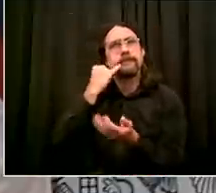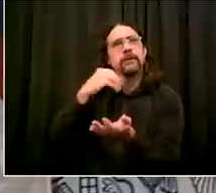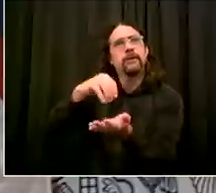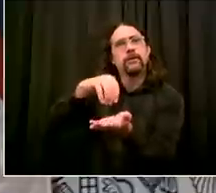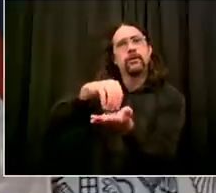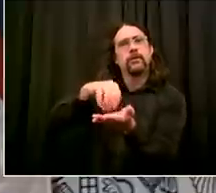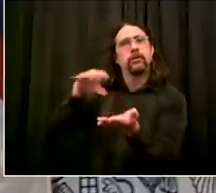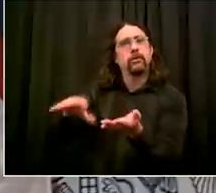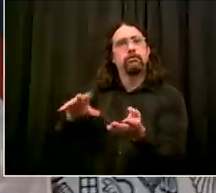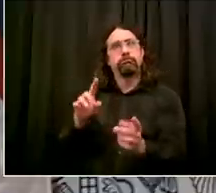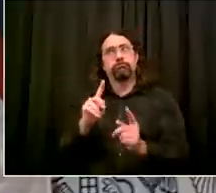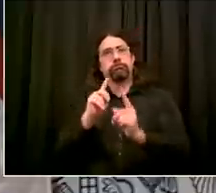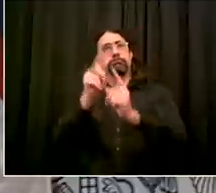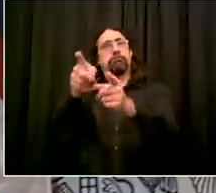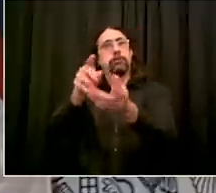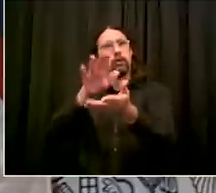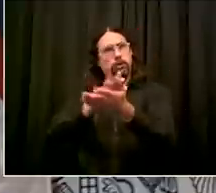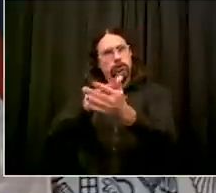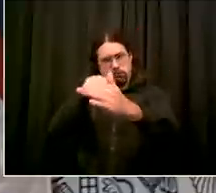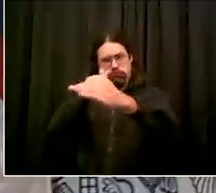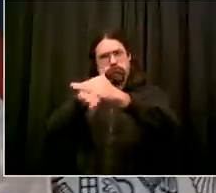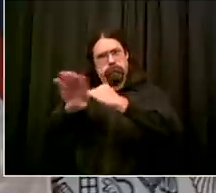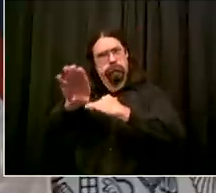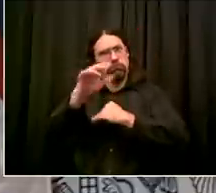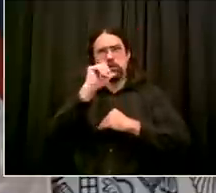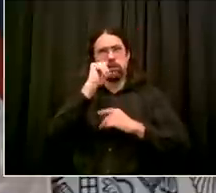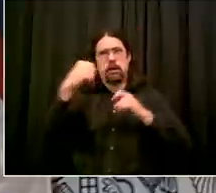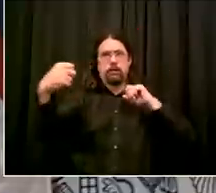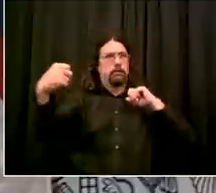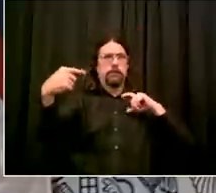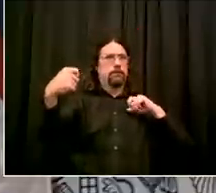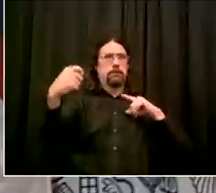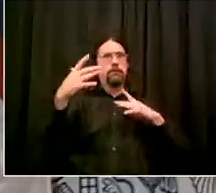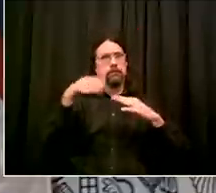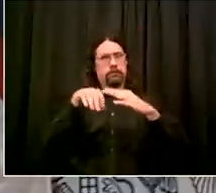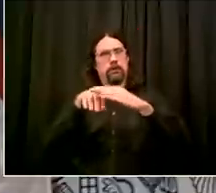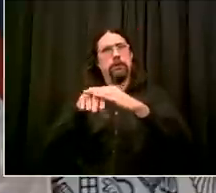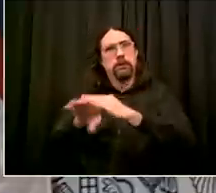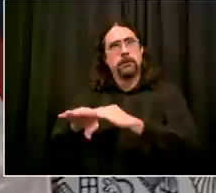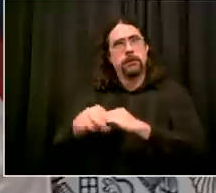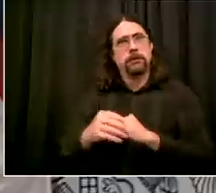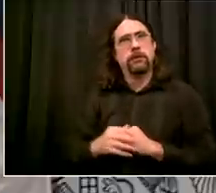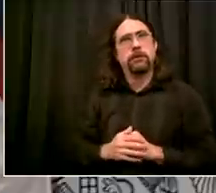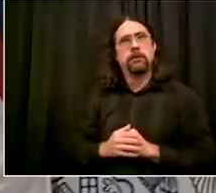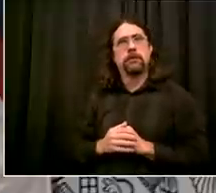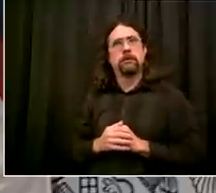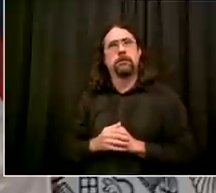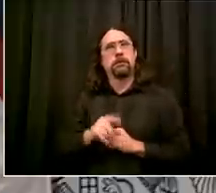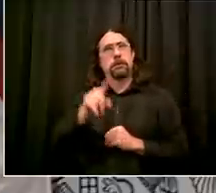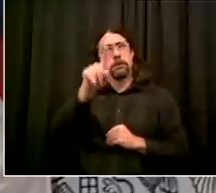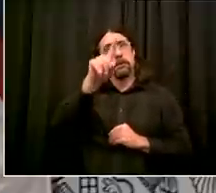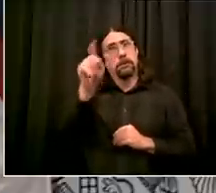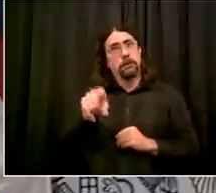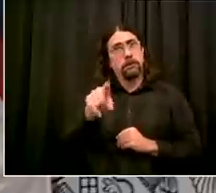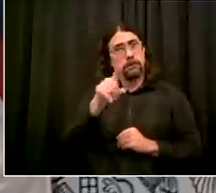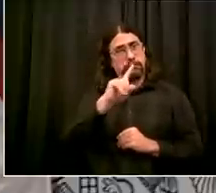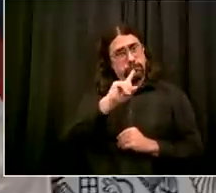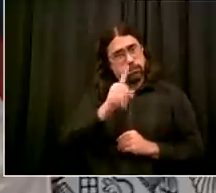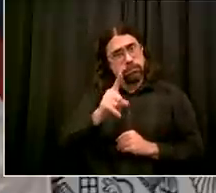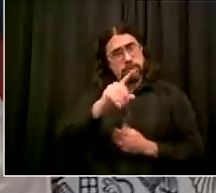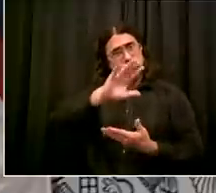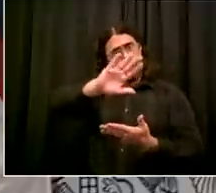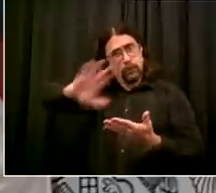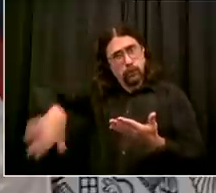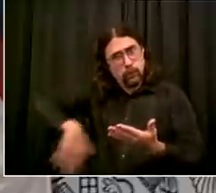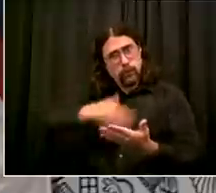do remote learning on their iPads even though they're in a classroom because of the teacher shortage are you at all worried about that and how